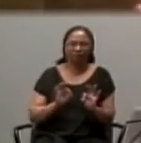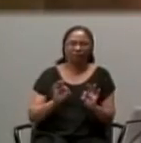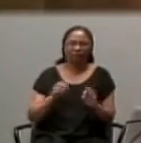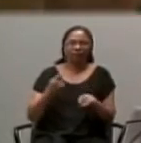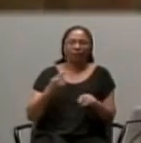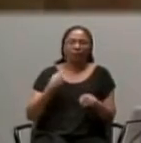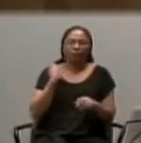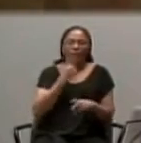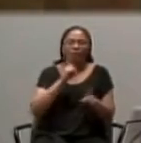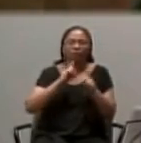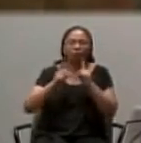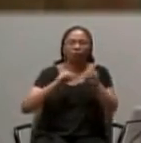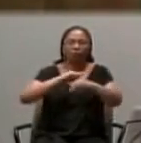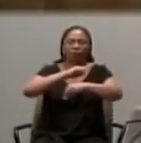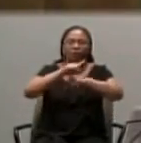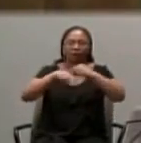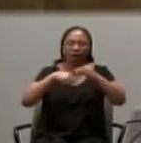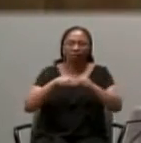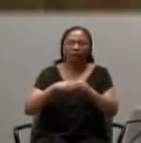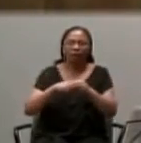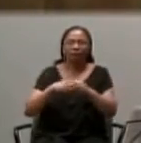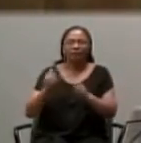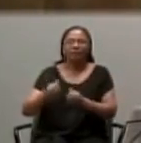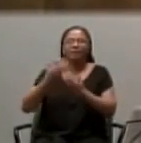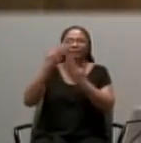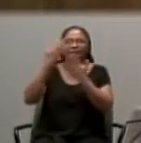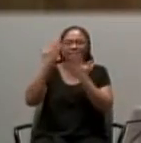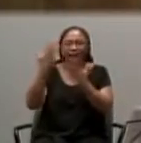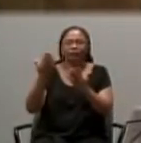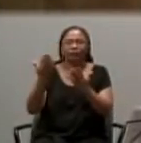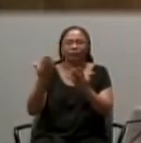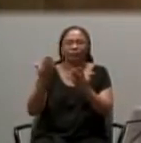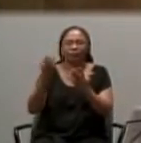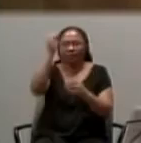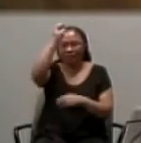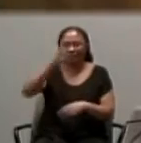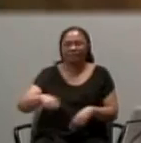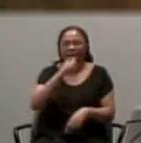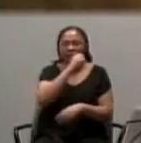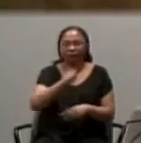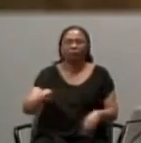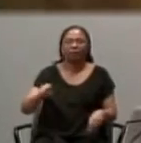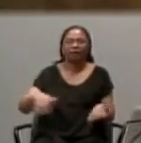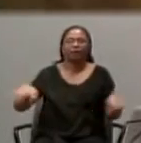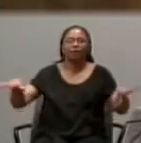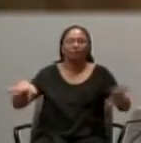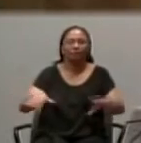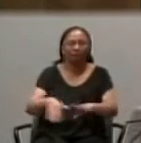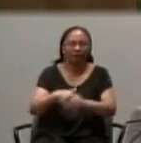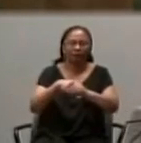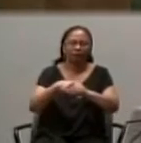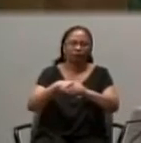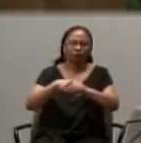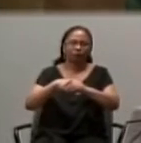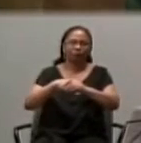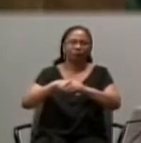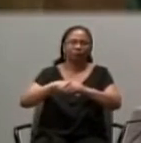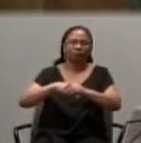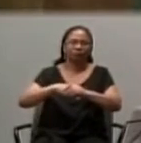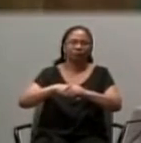We are talking here, About the sacrament of marriage, A specific thing, And no amount of,